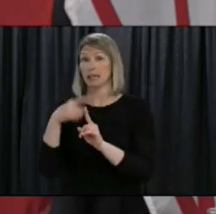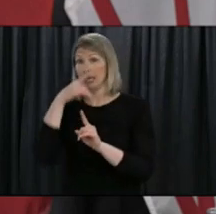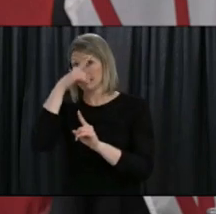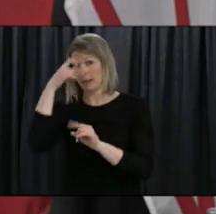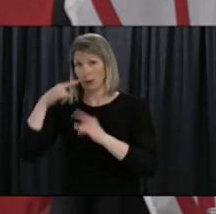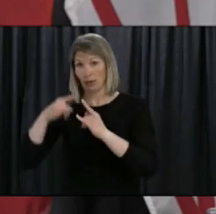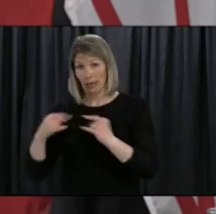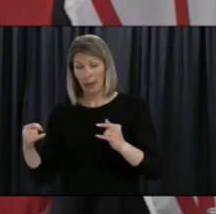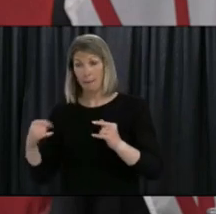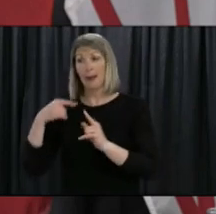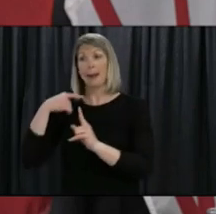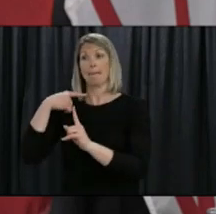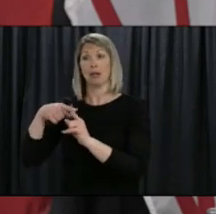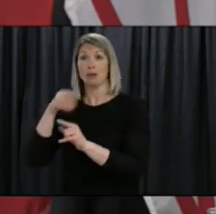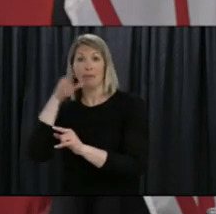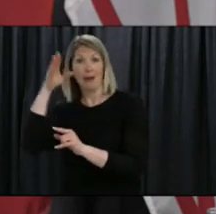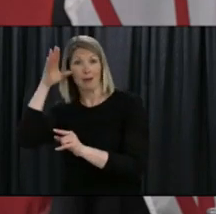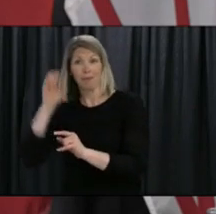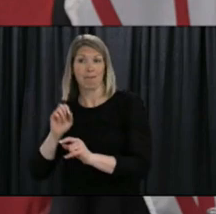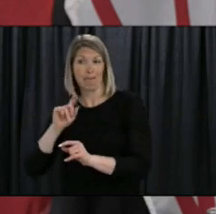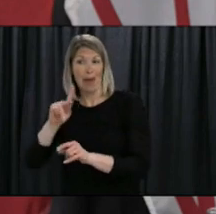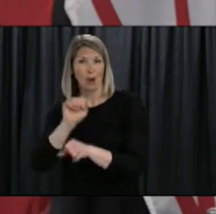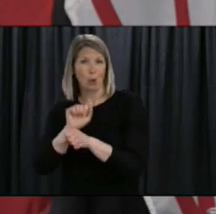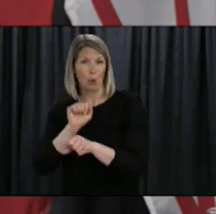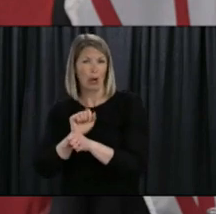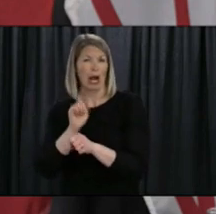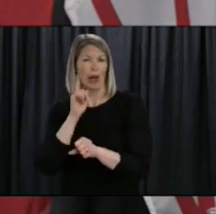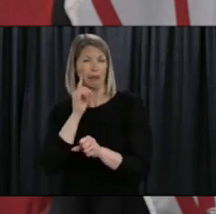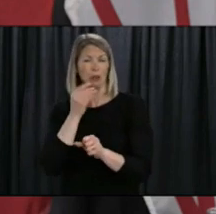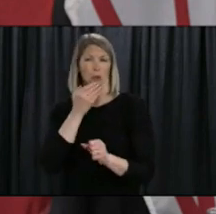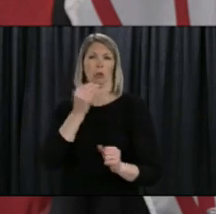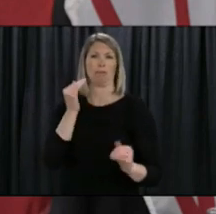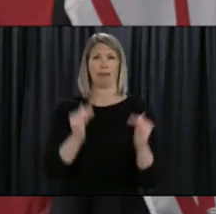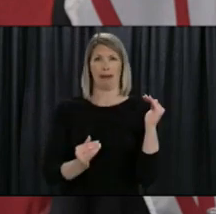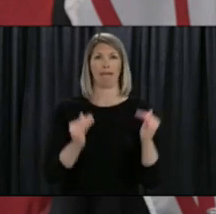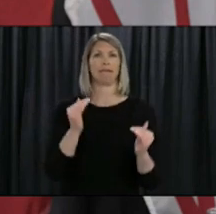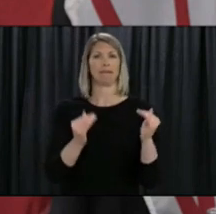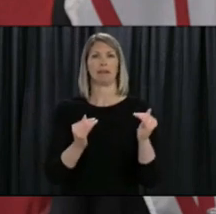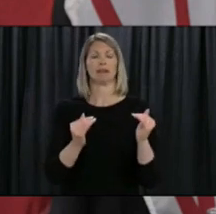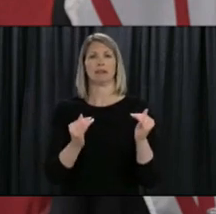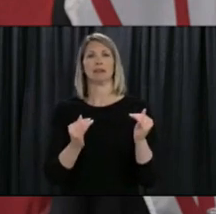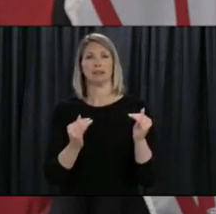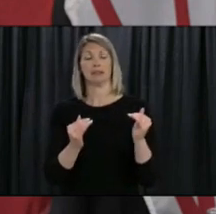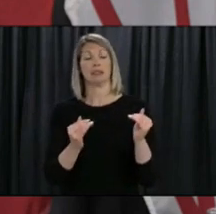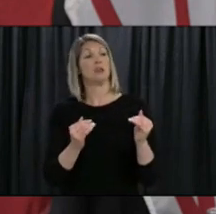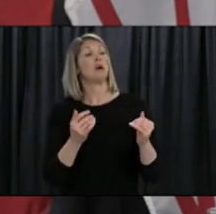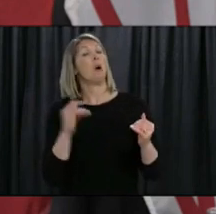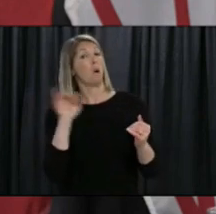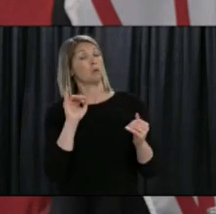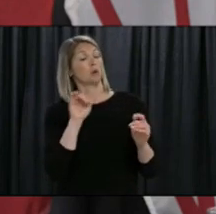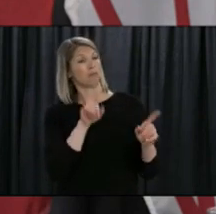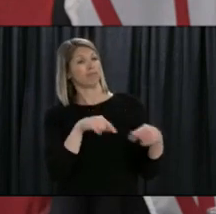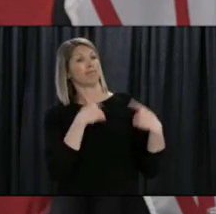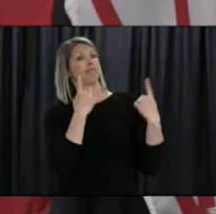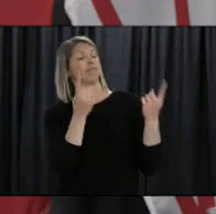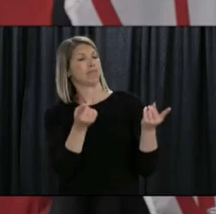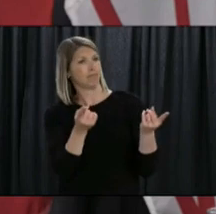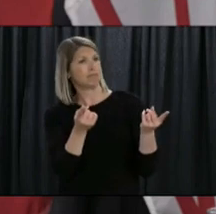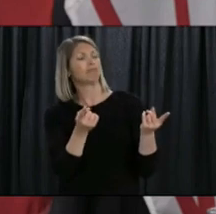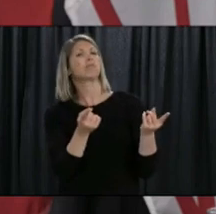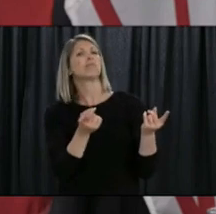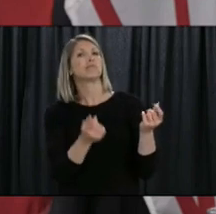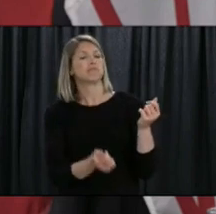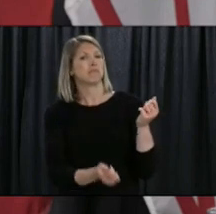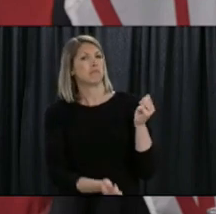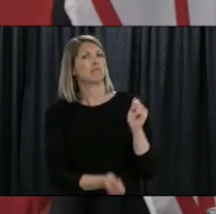spaces is available is very important but you know so right now we've had a real good program in place I think everybody would have known that